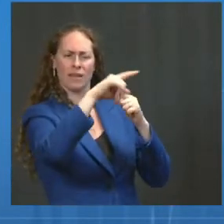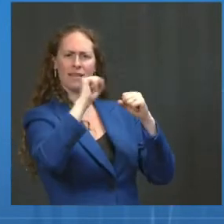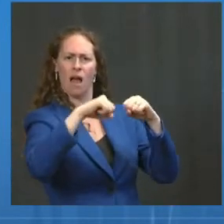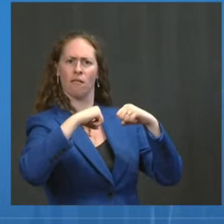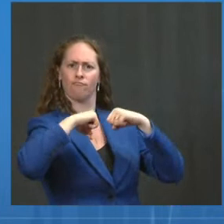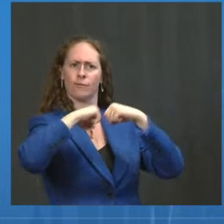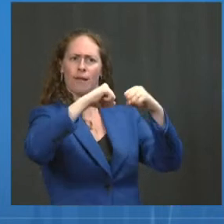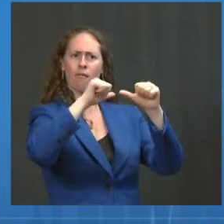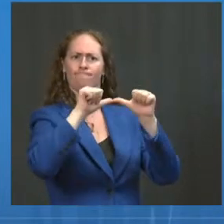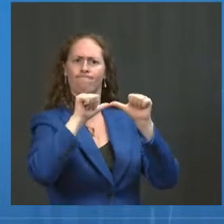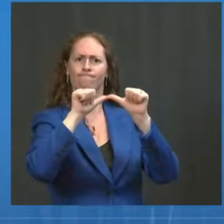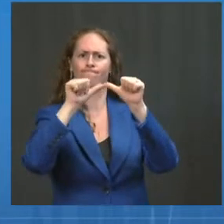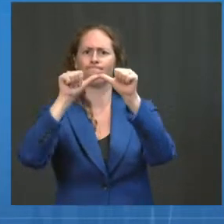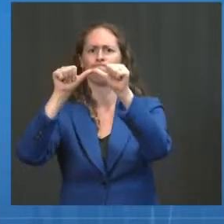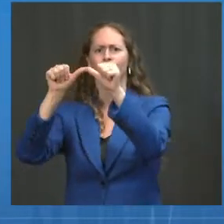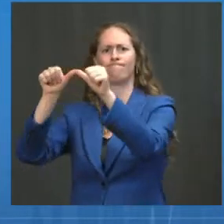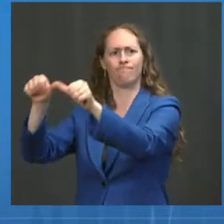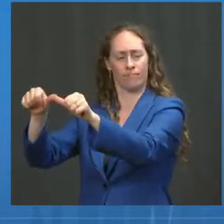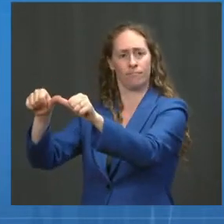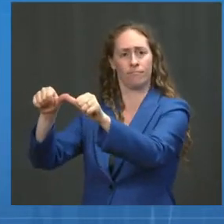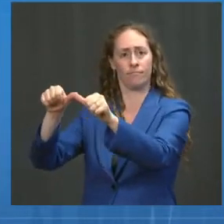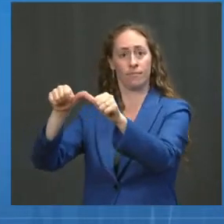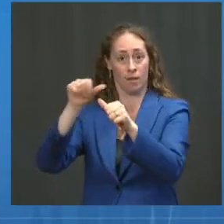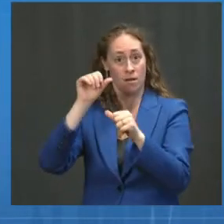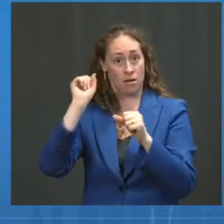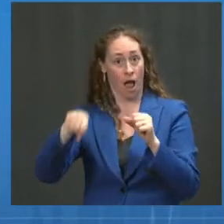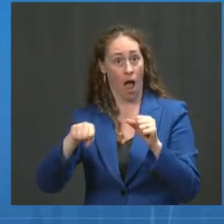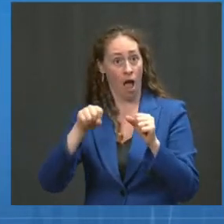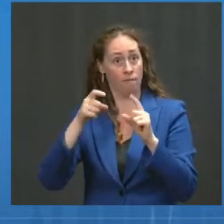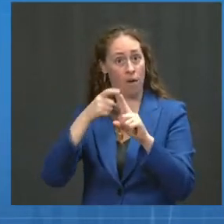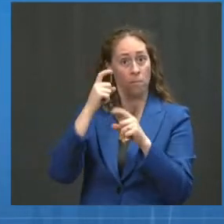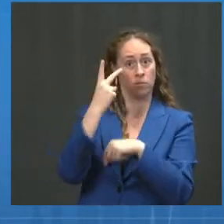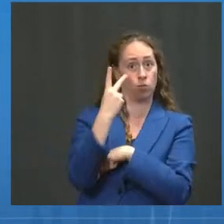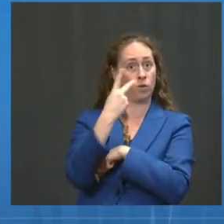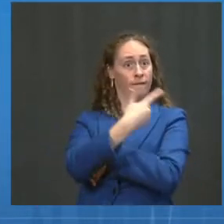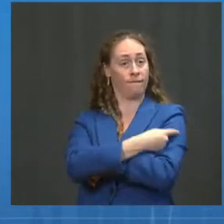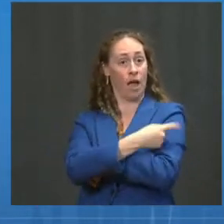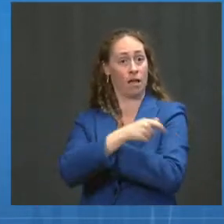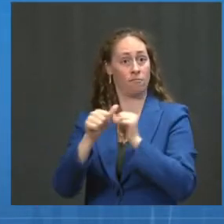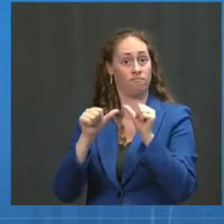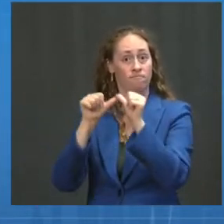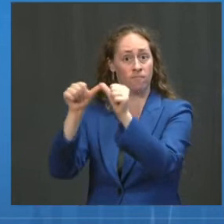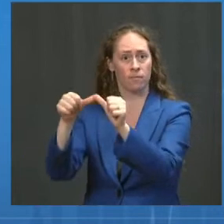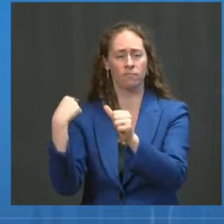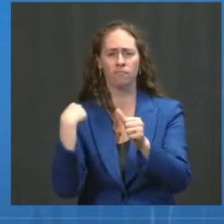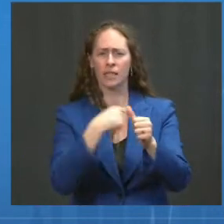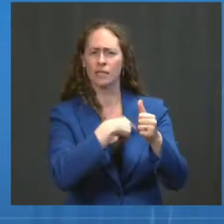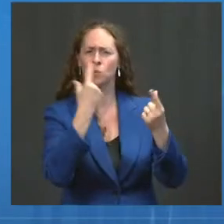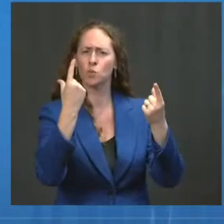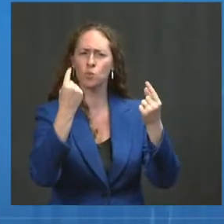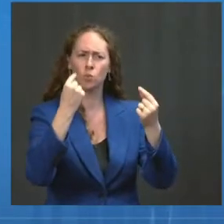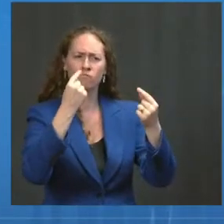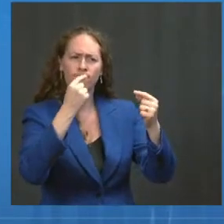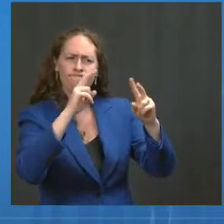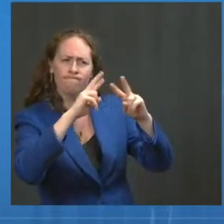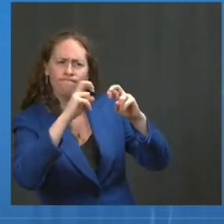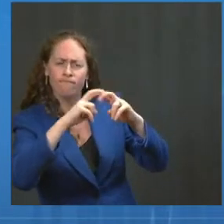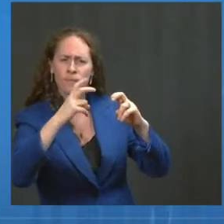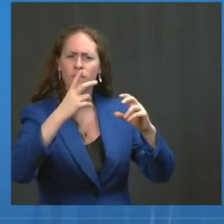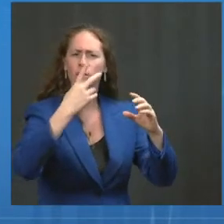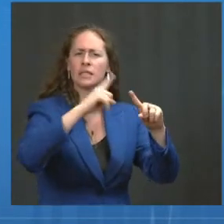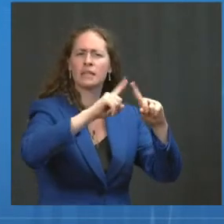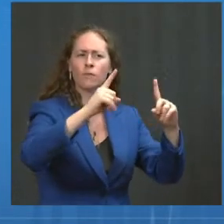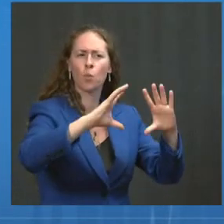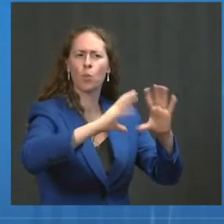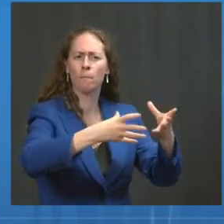-19 vaccine series will last. Examining numerous cohorts through the end of July and early August, three points